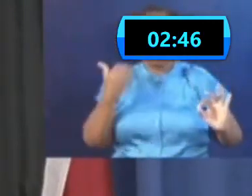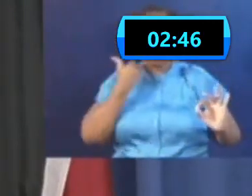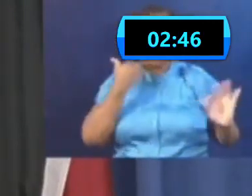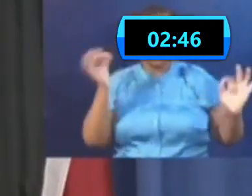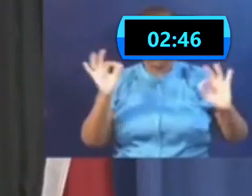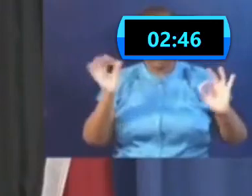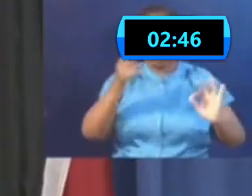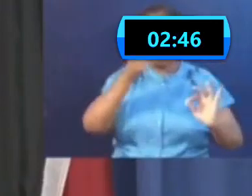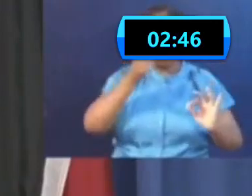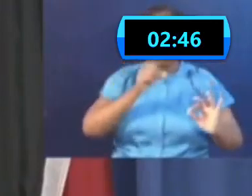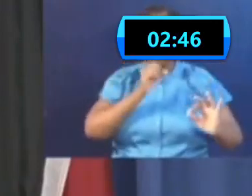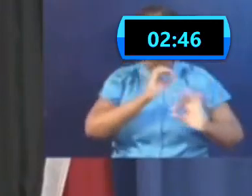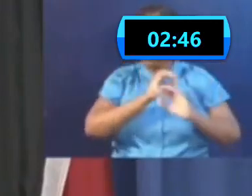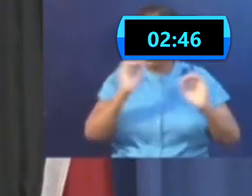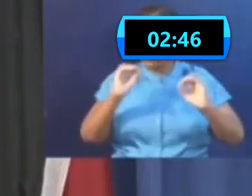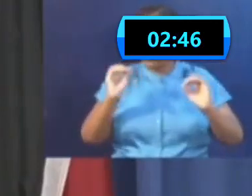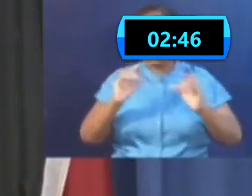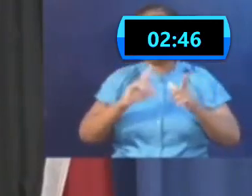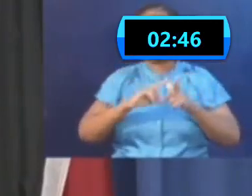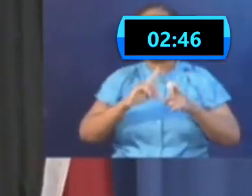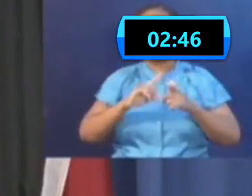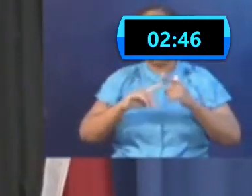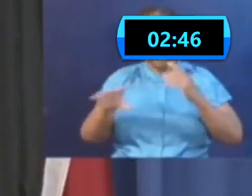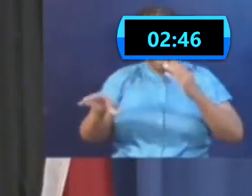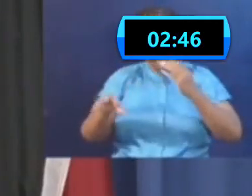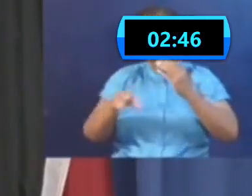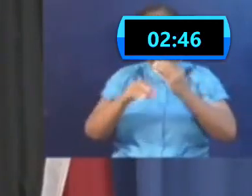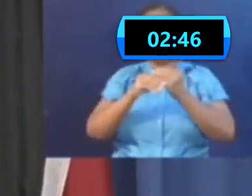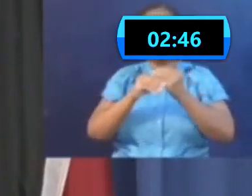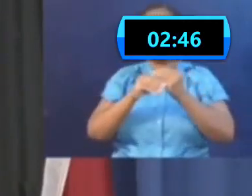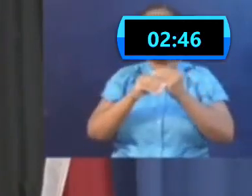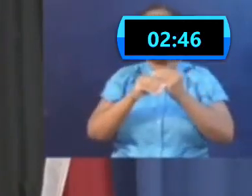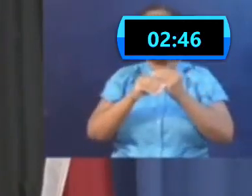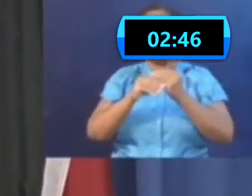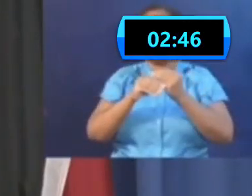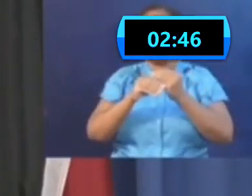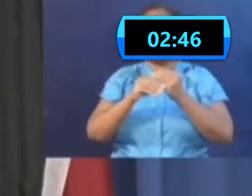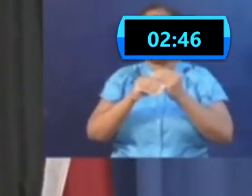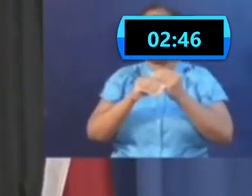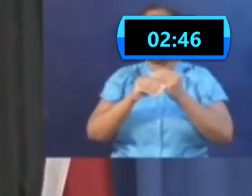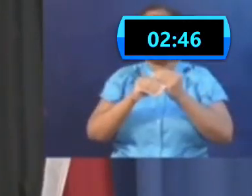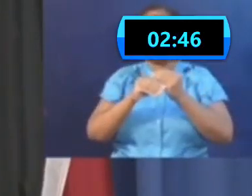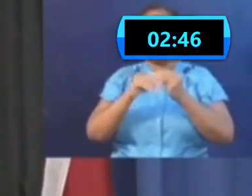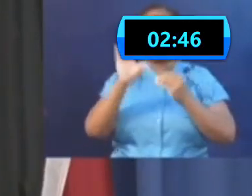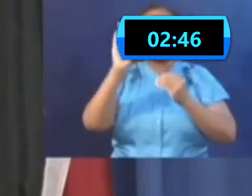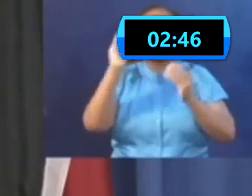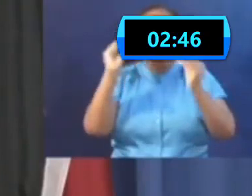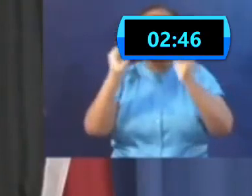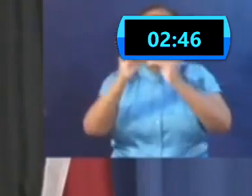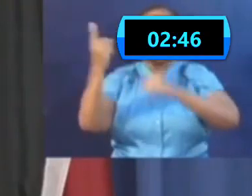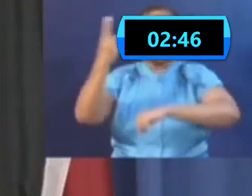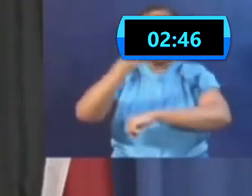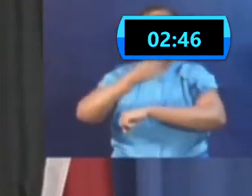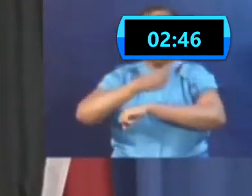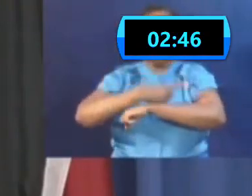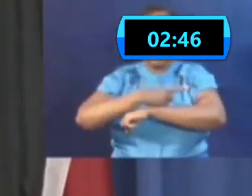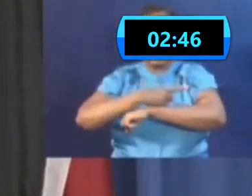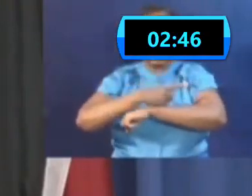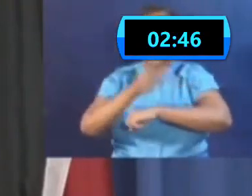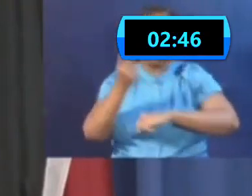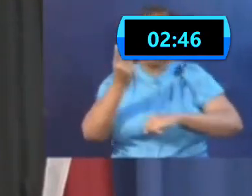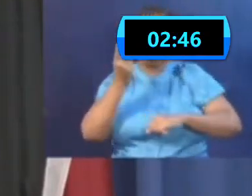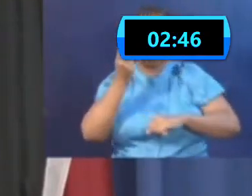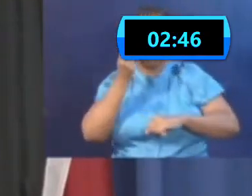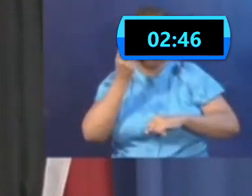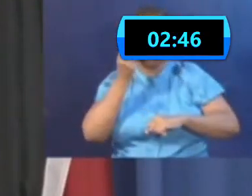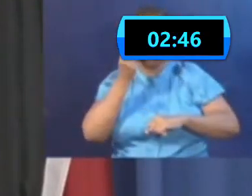to that, we have added one, which is a little addition to the WHO criteria, seven additional days. So the seven additional days where we got it from,